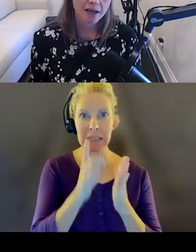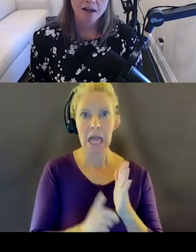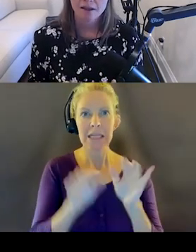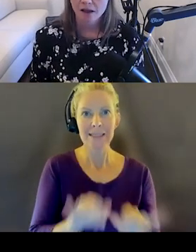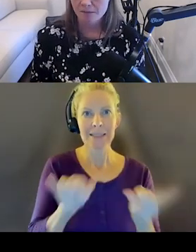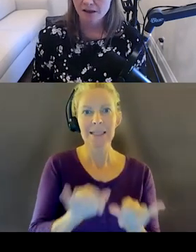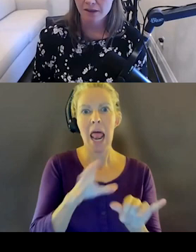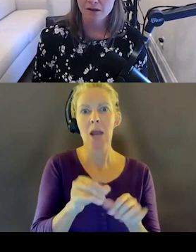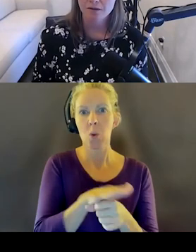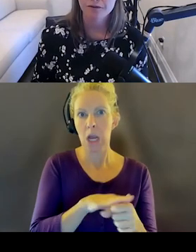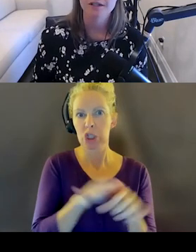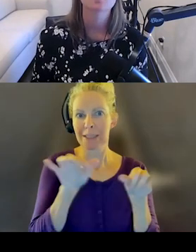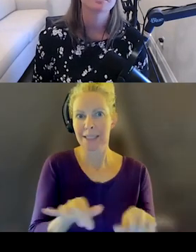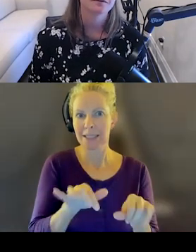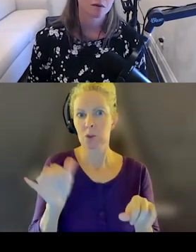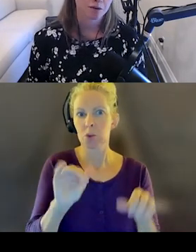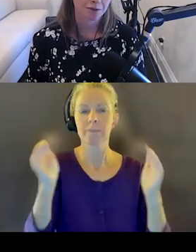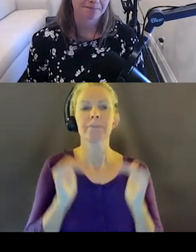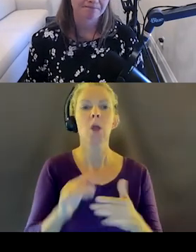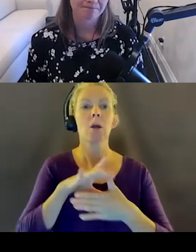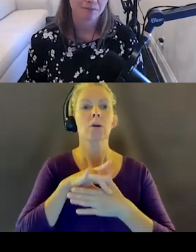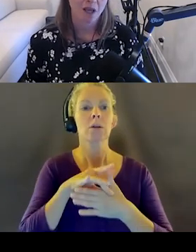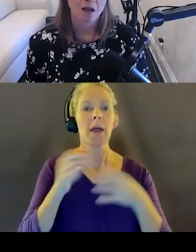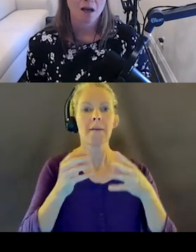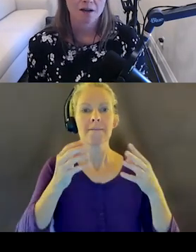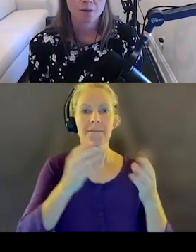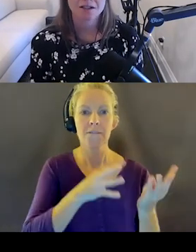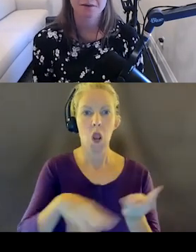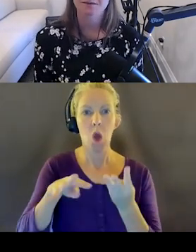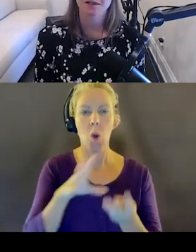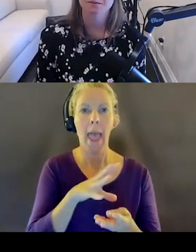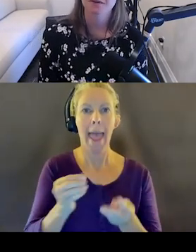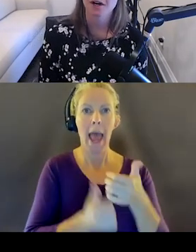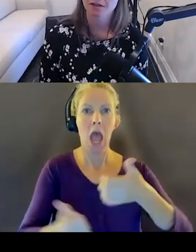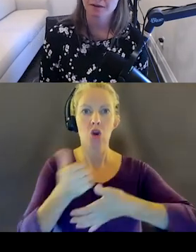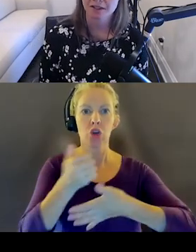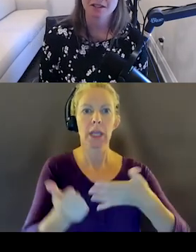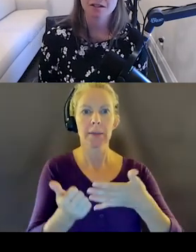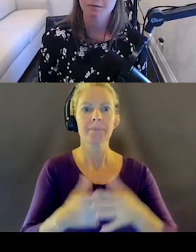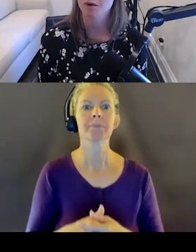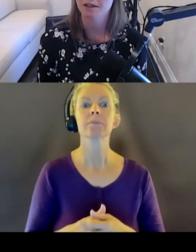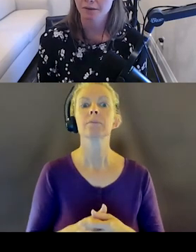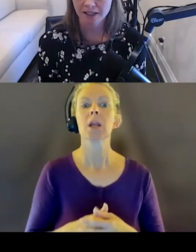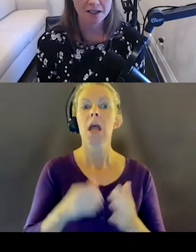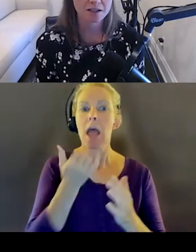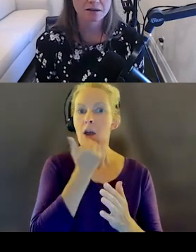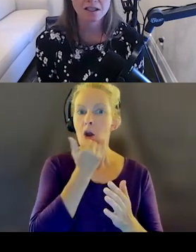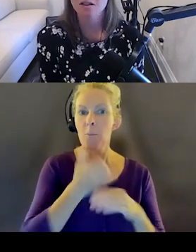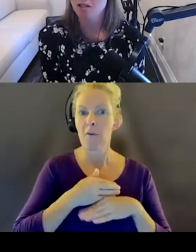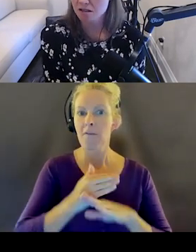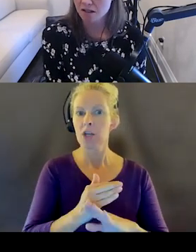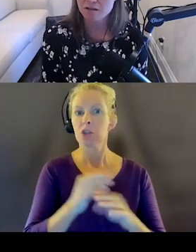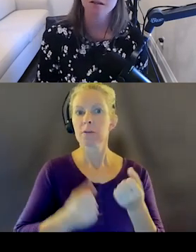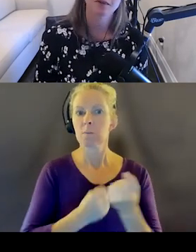By that, I mean think of reading order and focus order. UX are responsible for error prevention, support, and remediation.